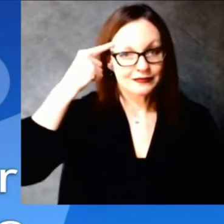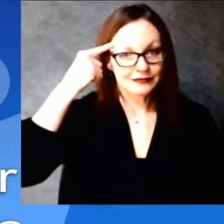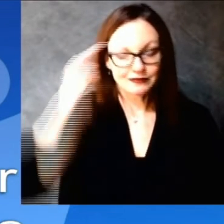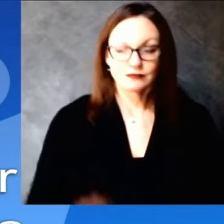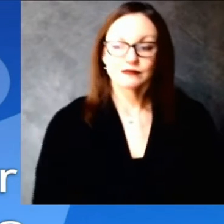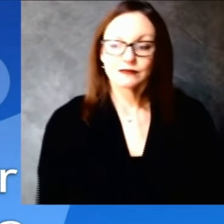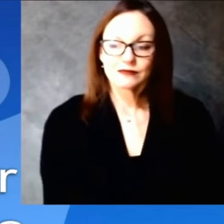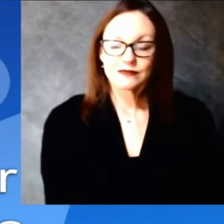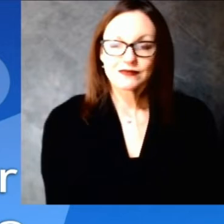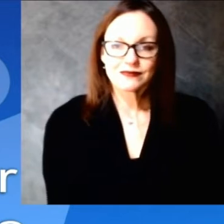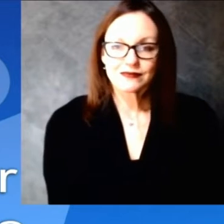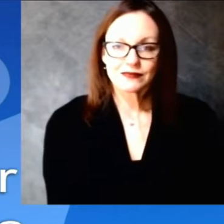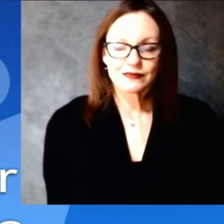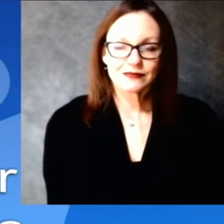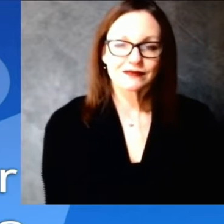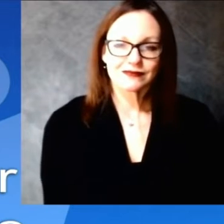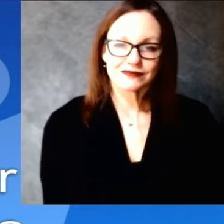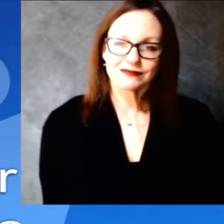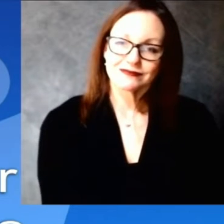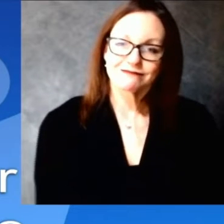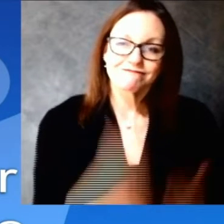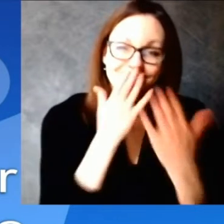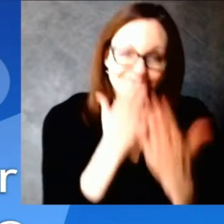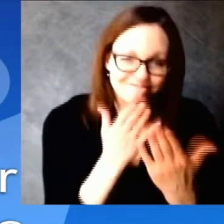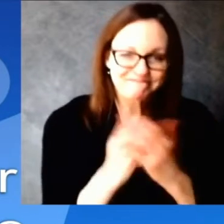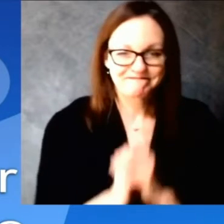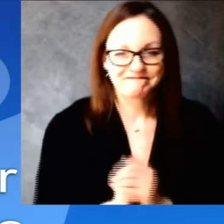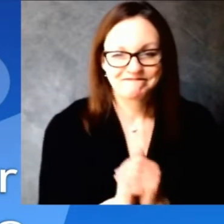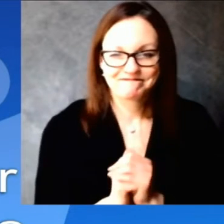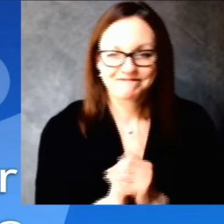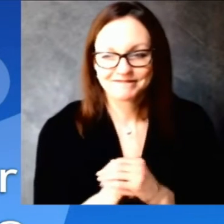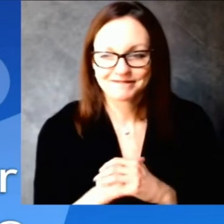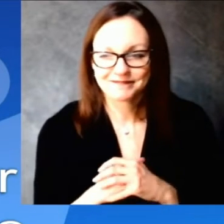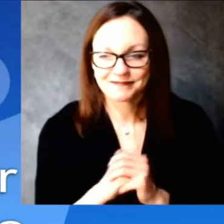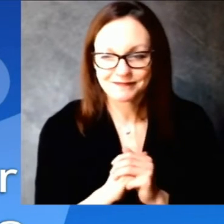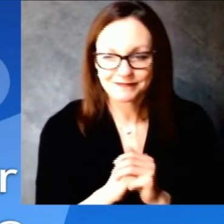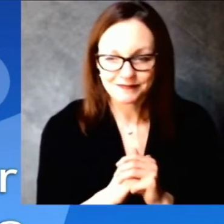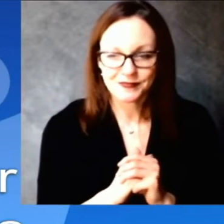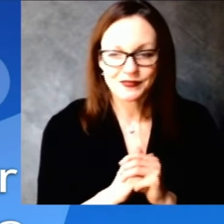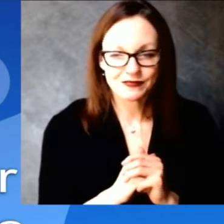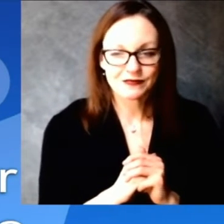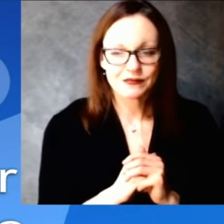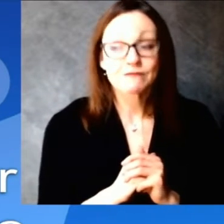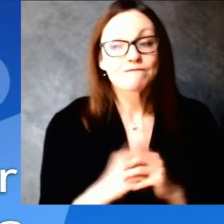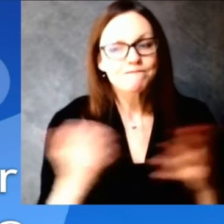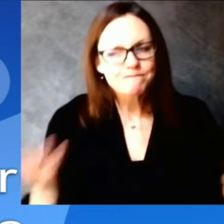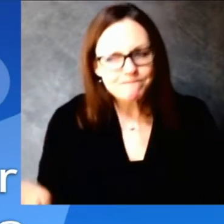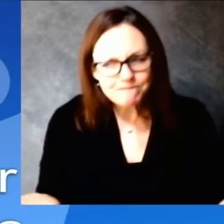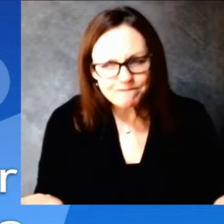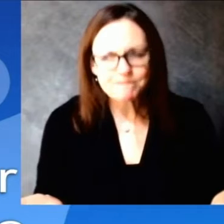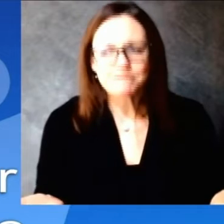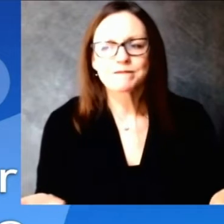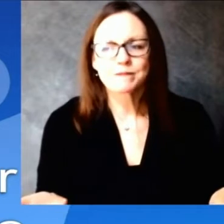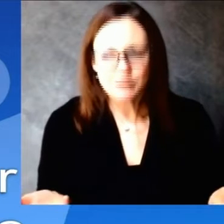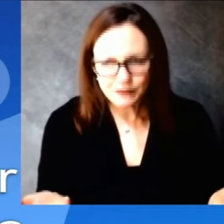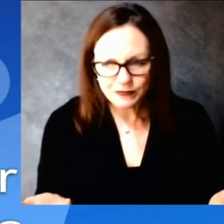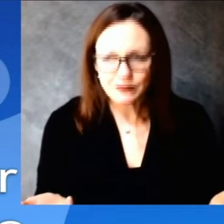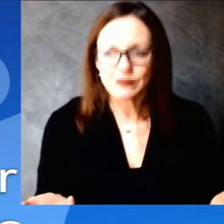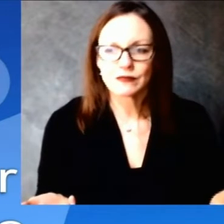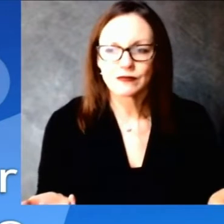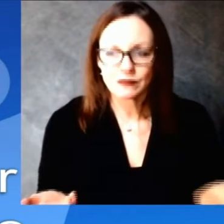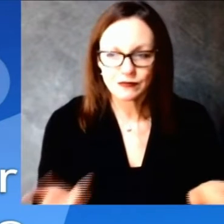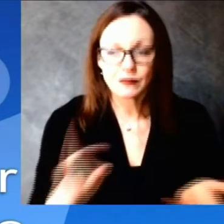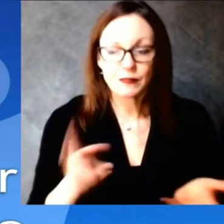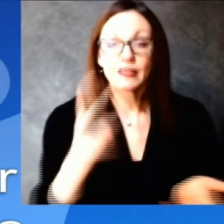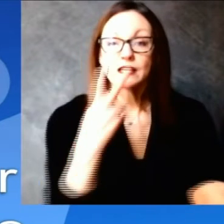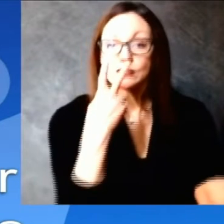thanks for taking our call i'm working on a story based out of genesville where mercy health says they were supposed to receive a shipment of 2 000